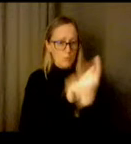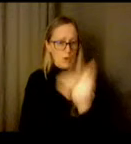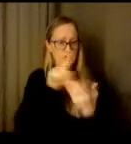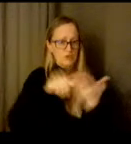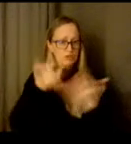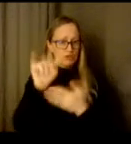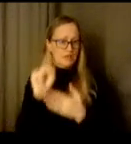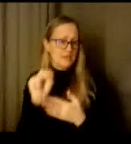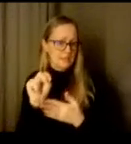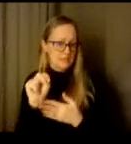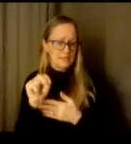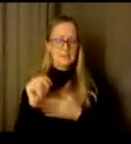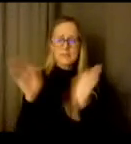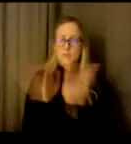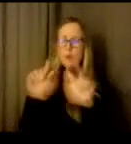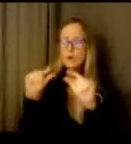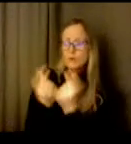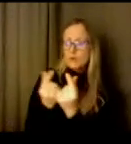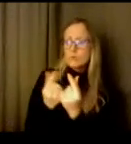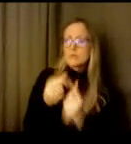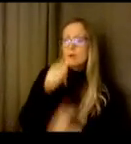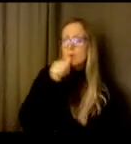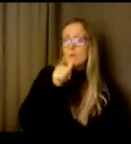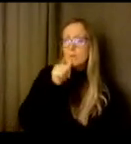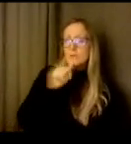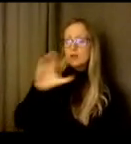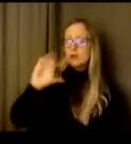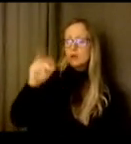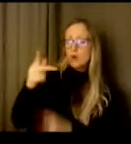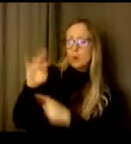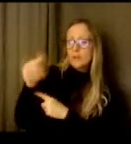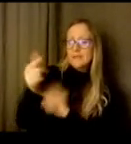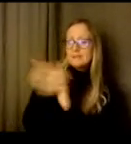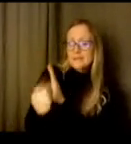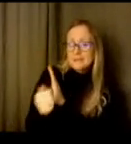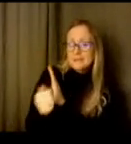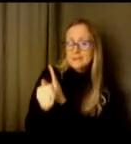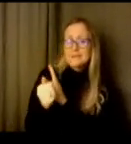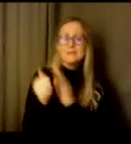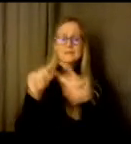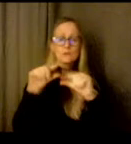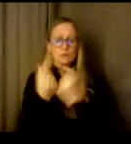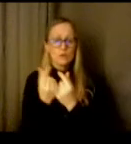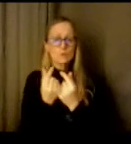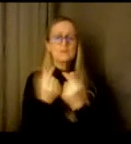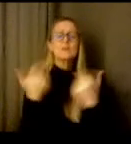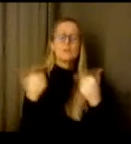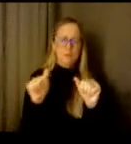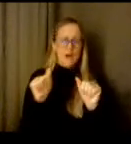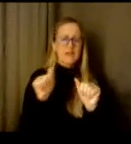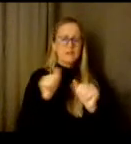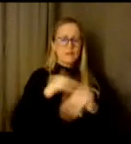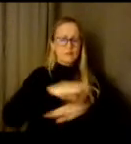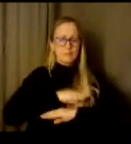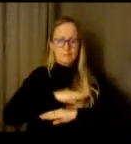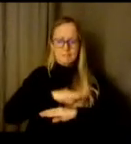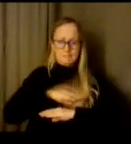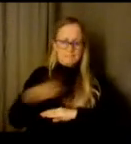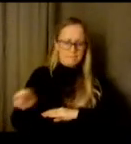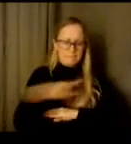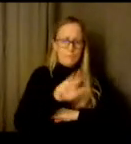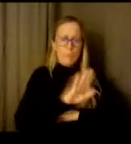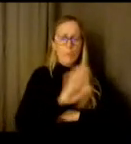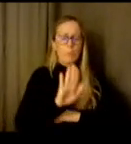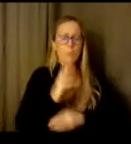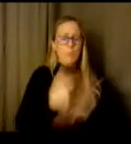support groups, coping skills groups, just different things that trying to to support our students diverse needs. And then in addition to that